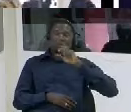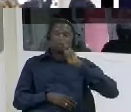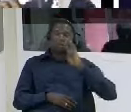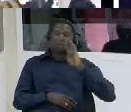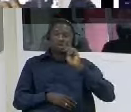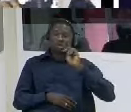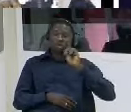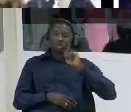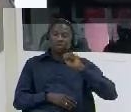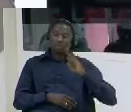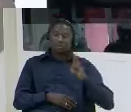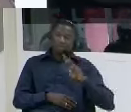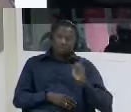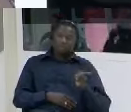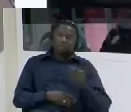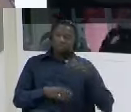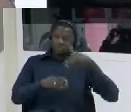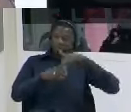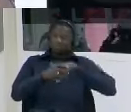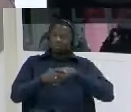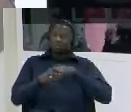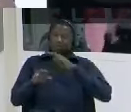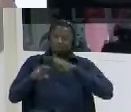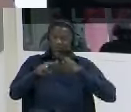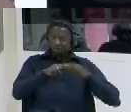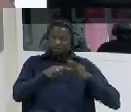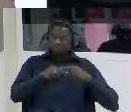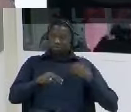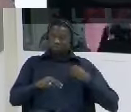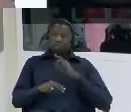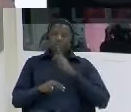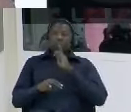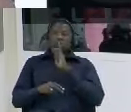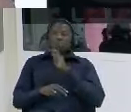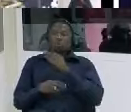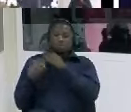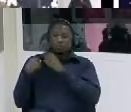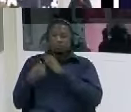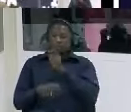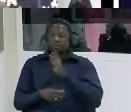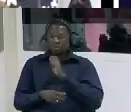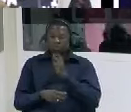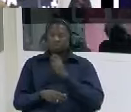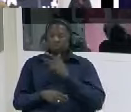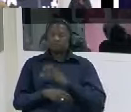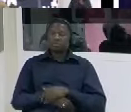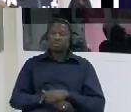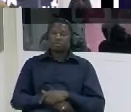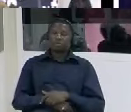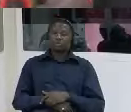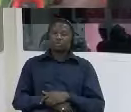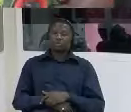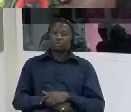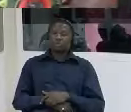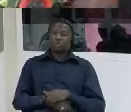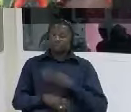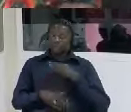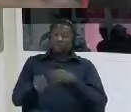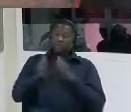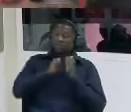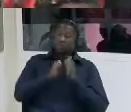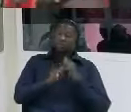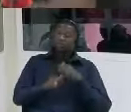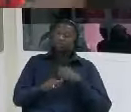thank you so they came they came to the prison and uh brought us outside we were taken to the reception